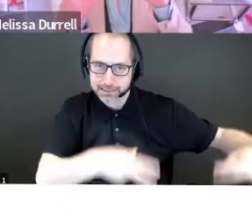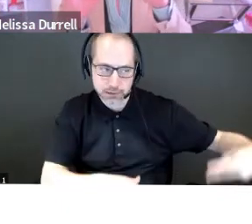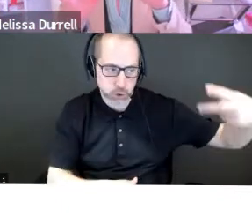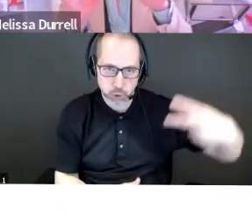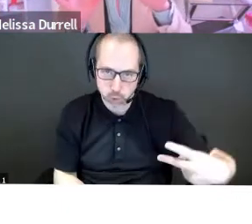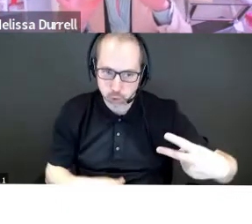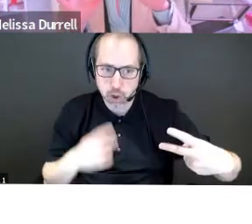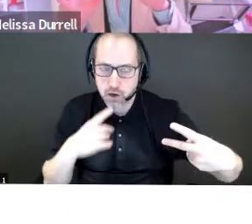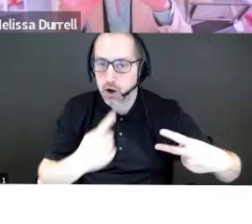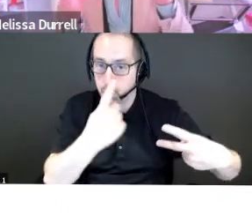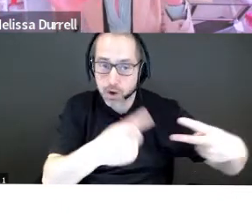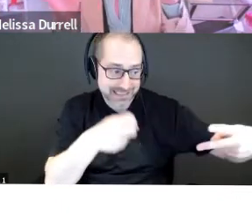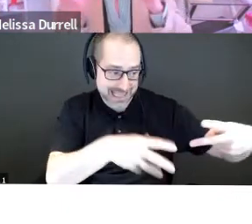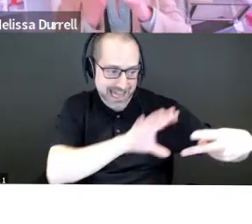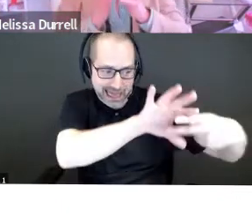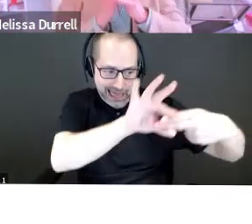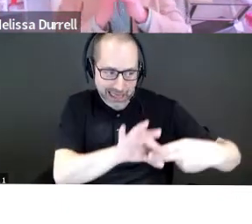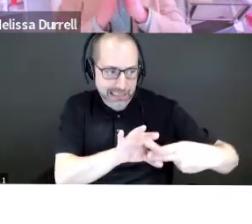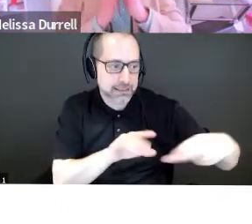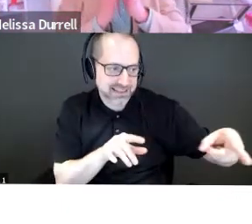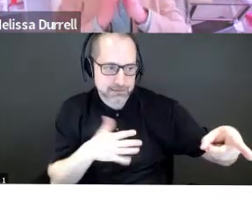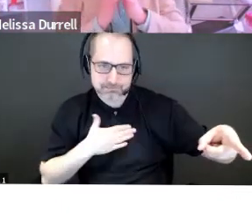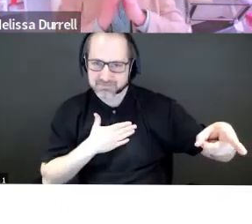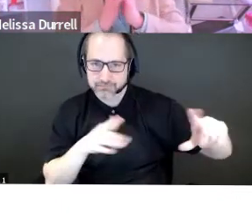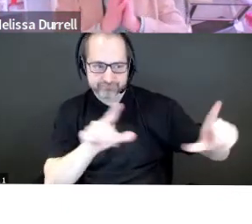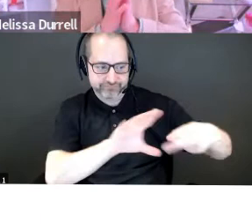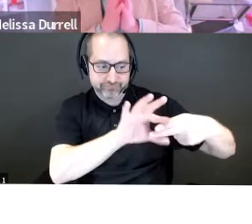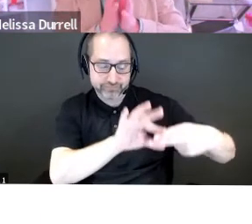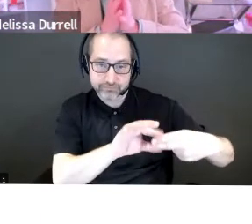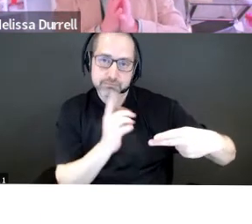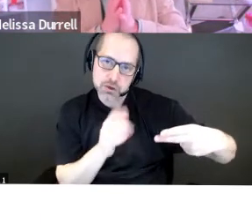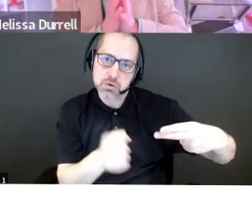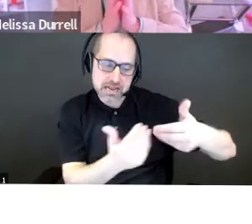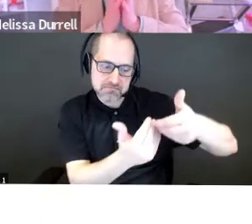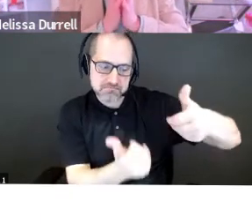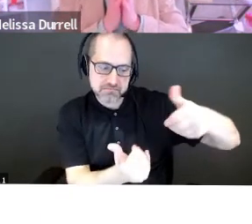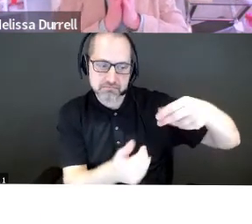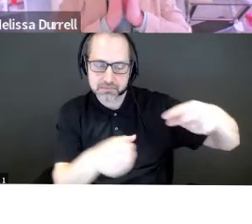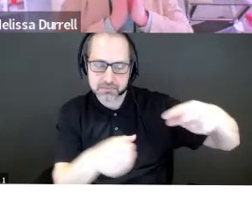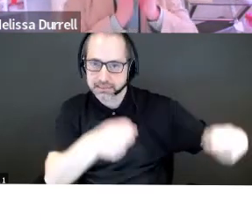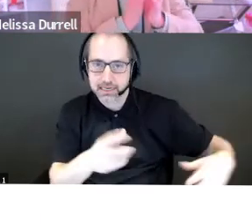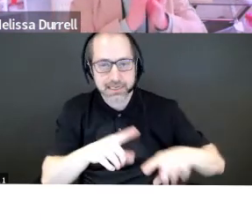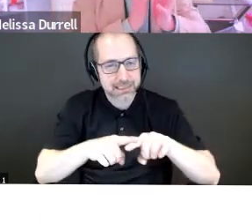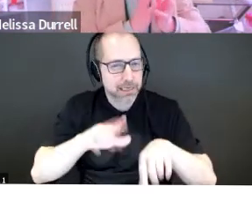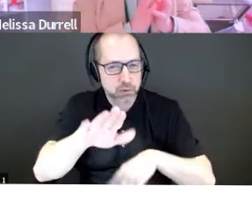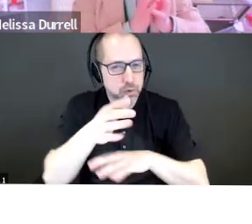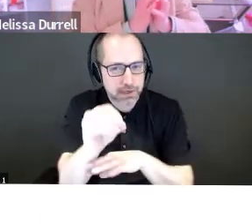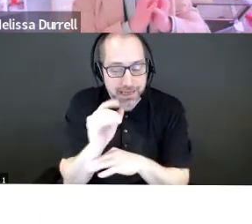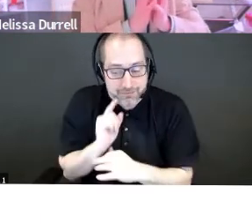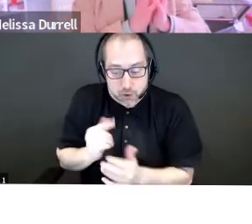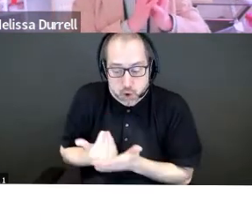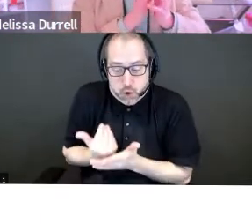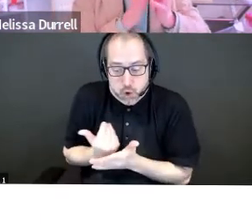slides on this one slide, but if it doesn't work, sometimes we put them in, it depends where your company is, uh, you know, really early